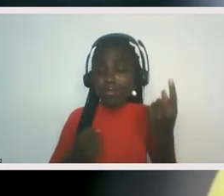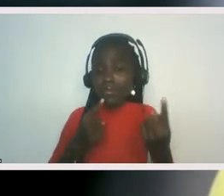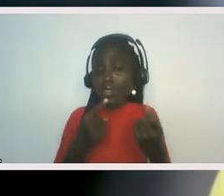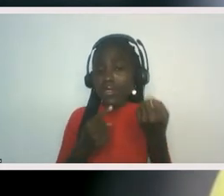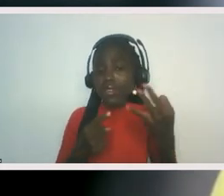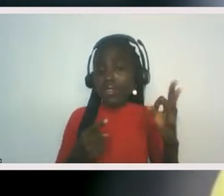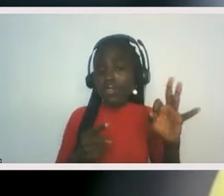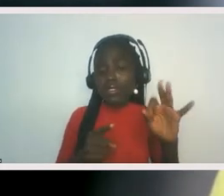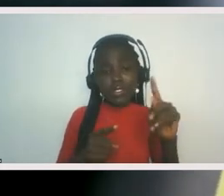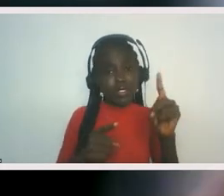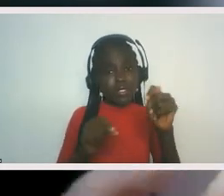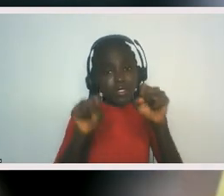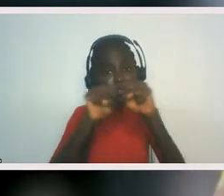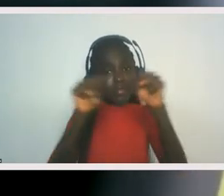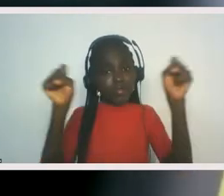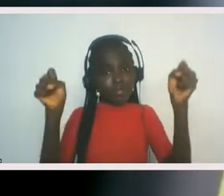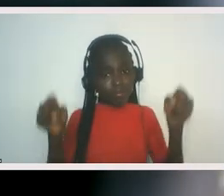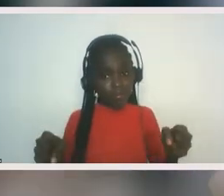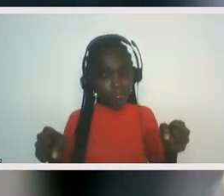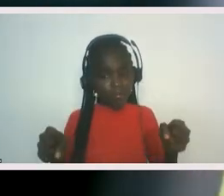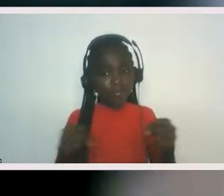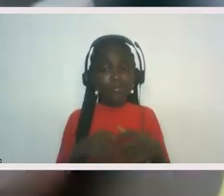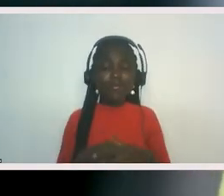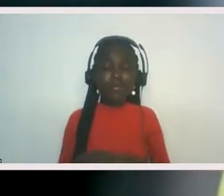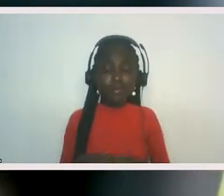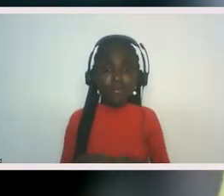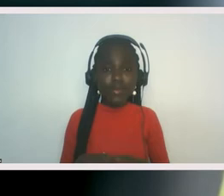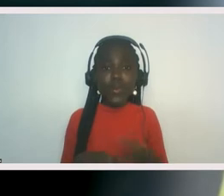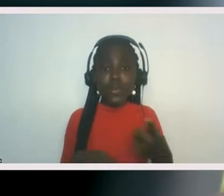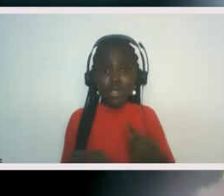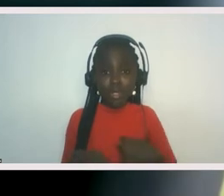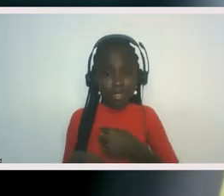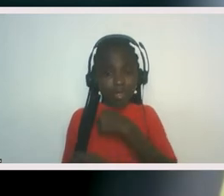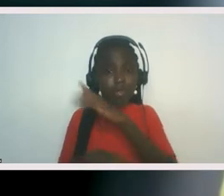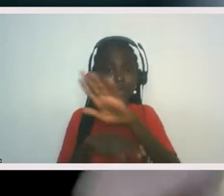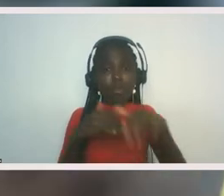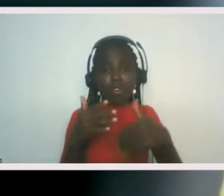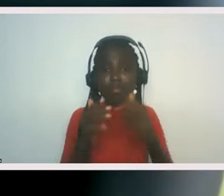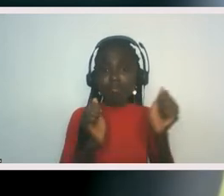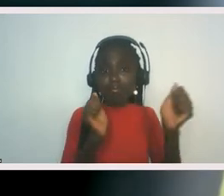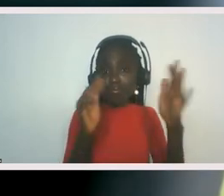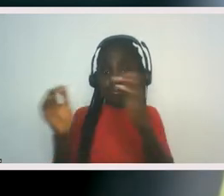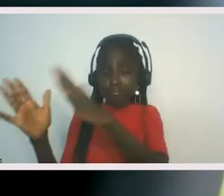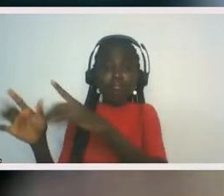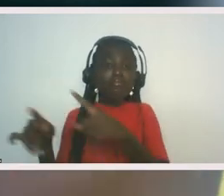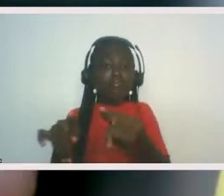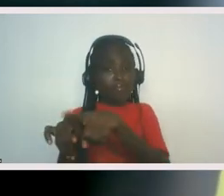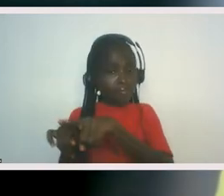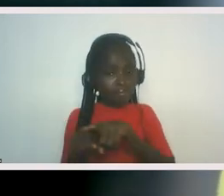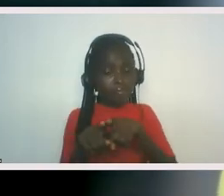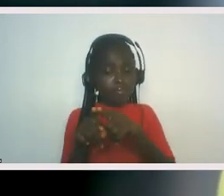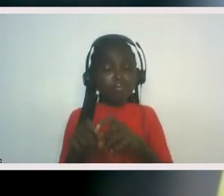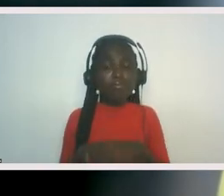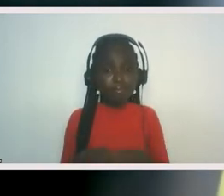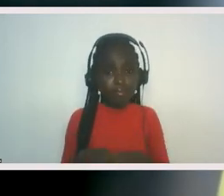one set of victims, you know, we're all quote unquote victims of a system that only